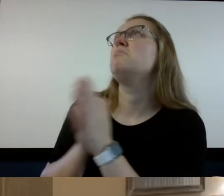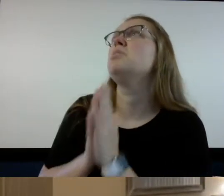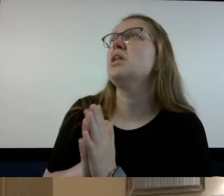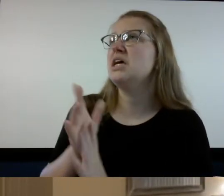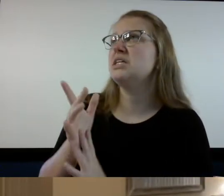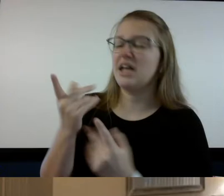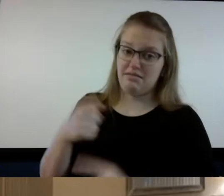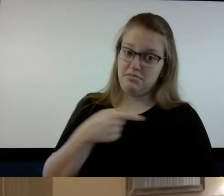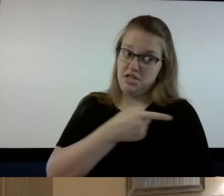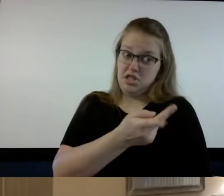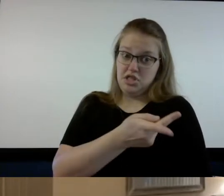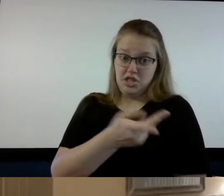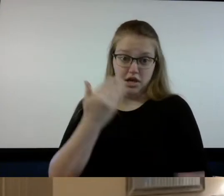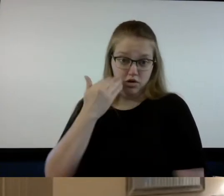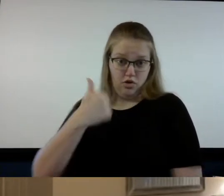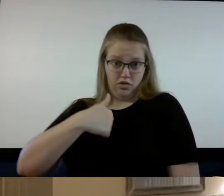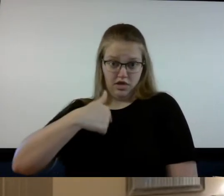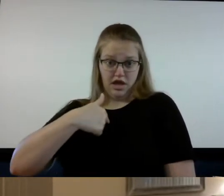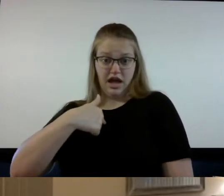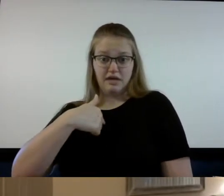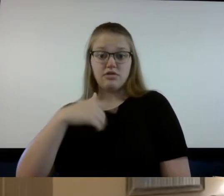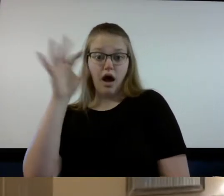out there please please please